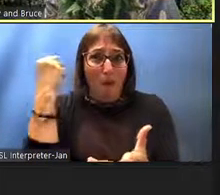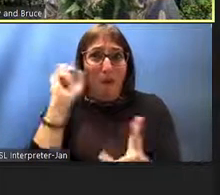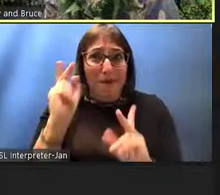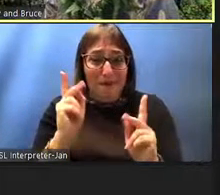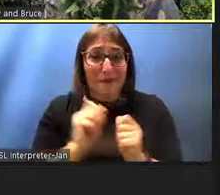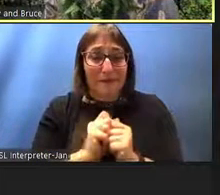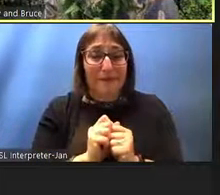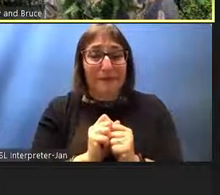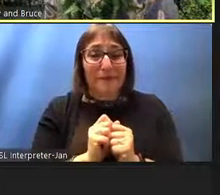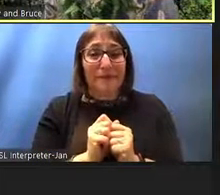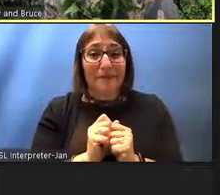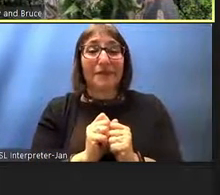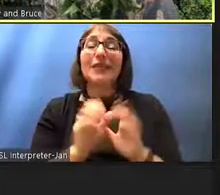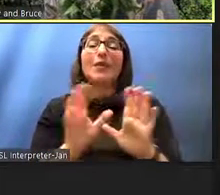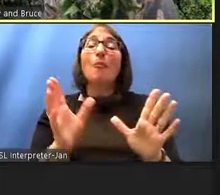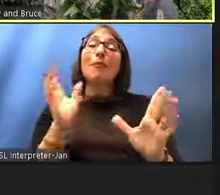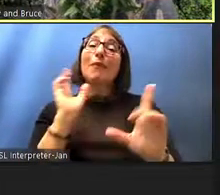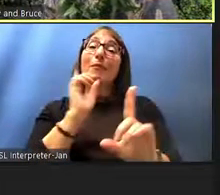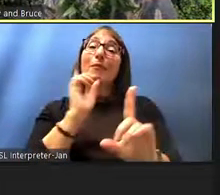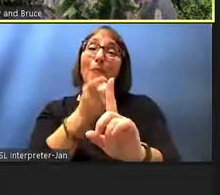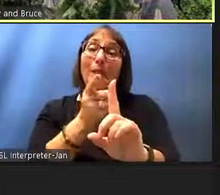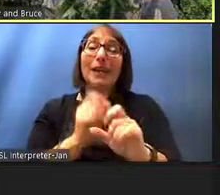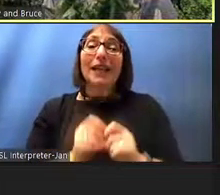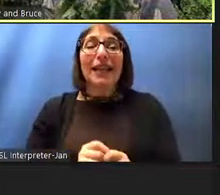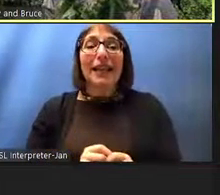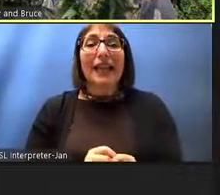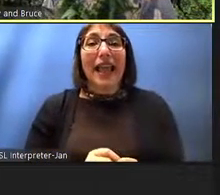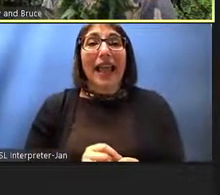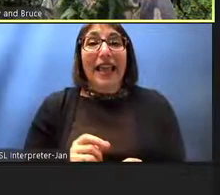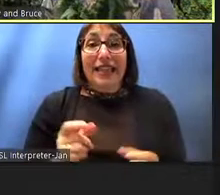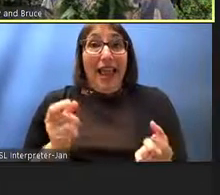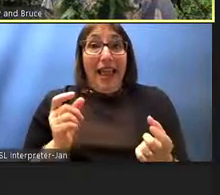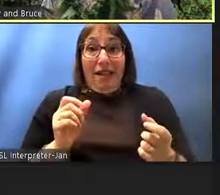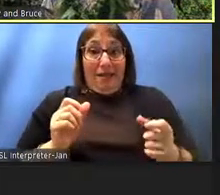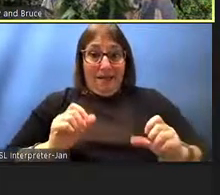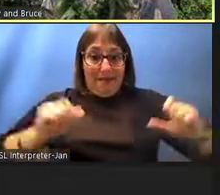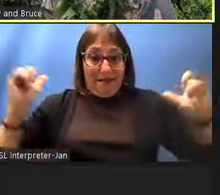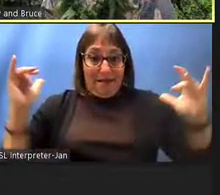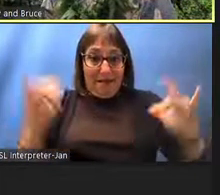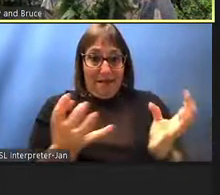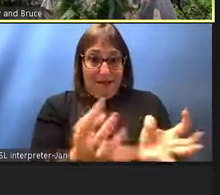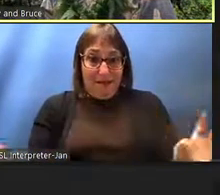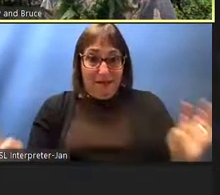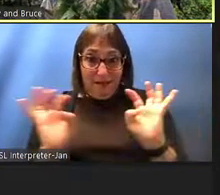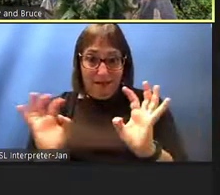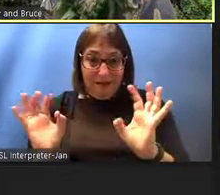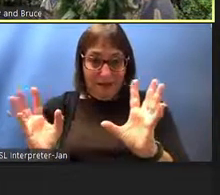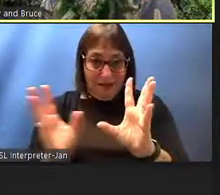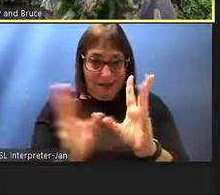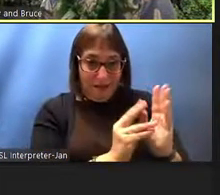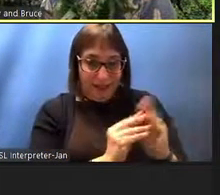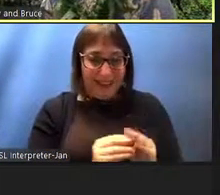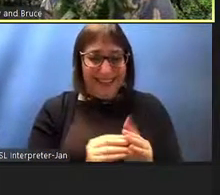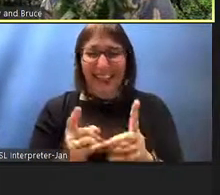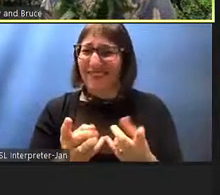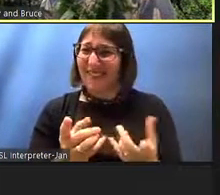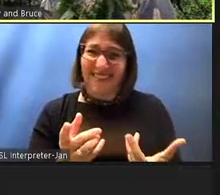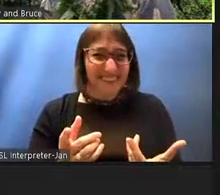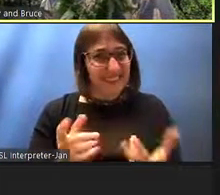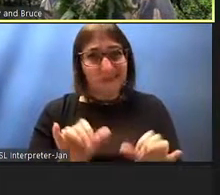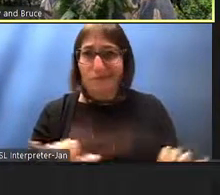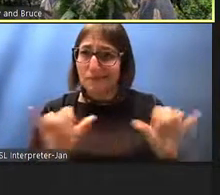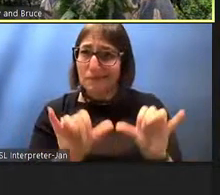what I'm saying is the recognition among some of us that we cannot continue to just do what we're doing and teaching it,